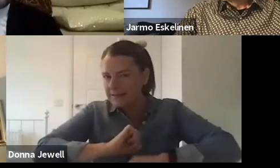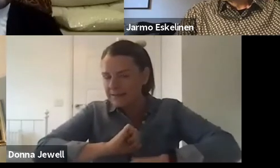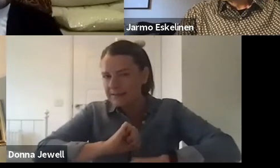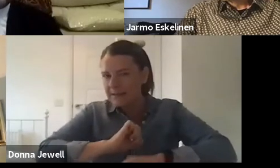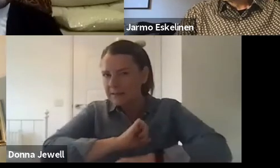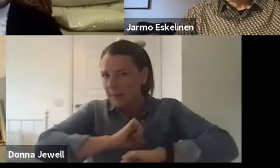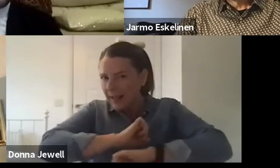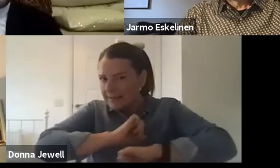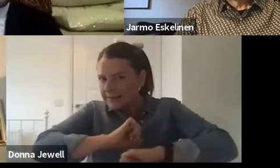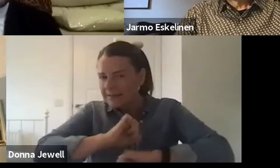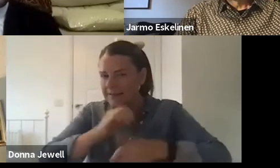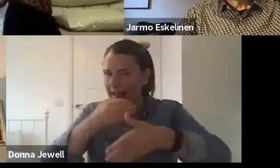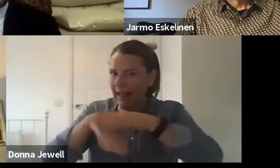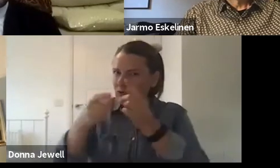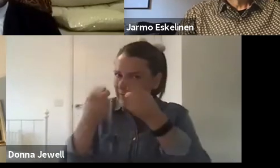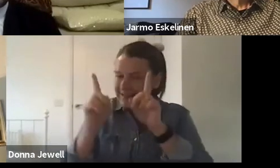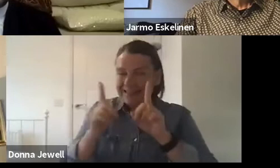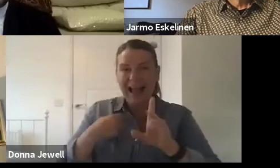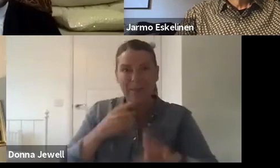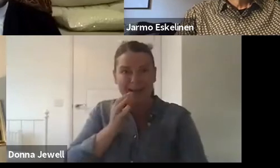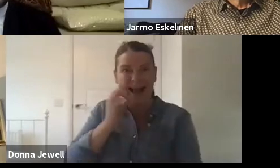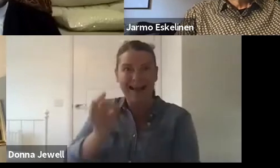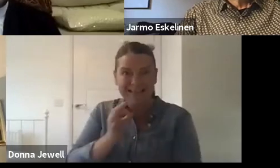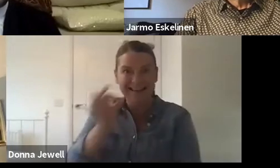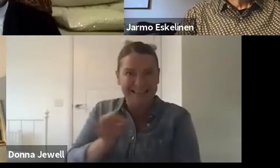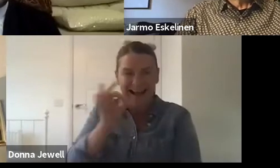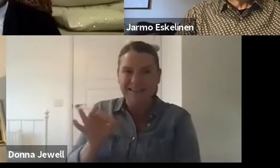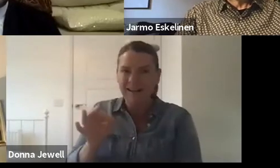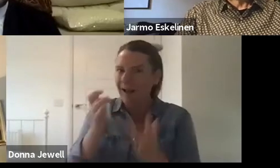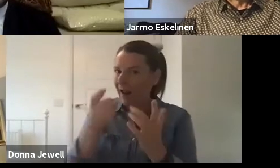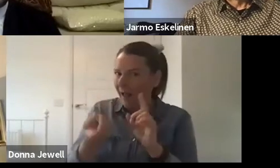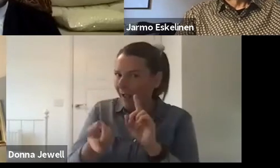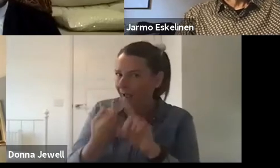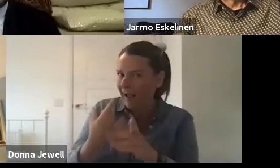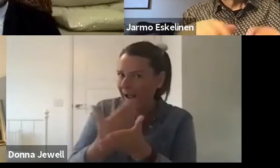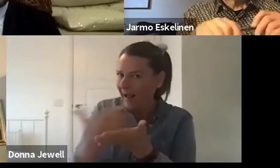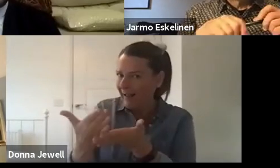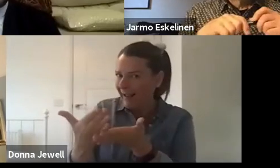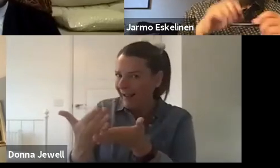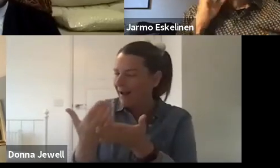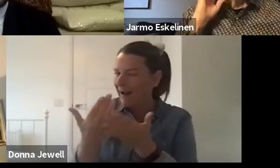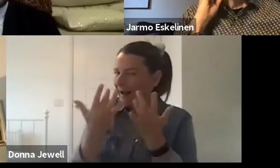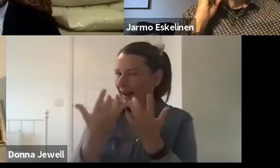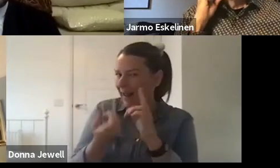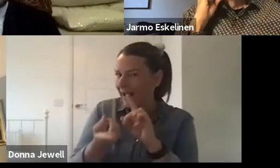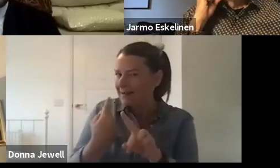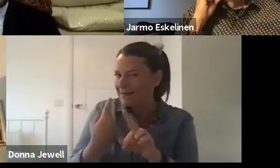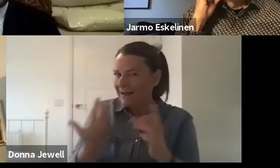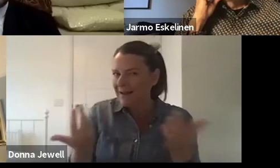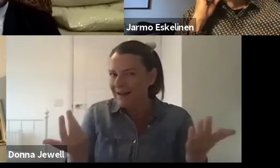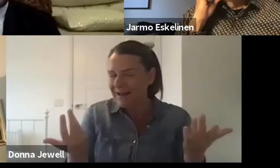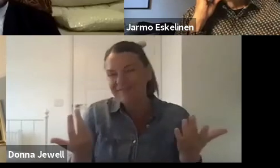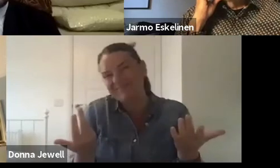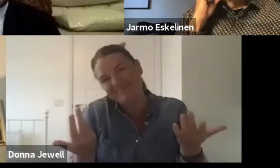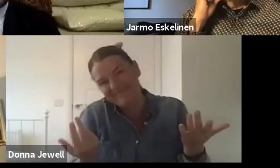questions at pretty much all of these panels. And I haven't yet had, I would say, a clear answer for perfectly understandable